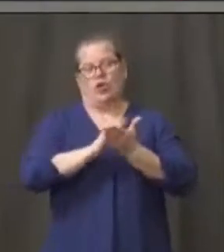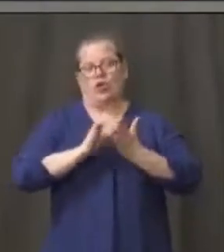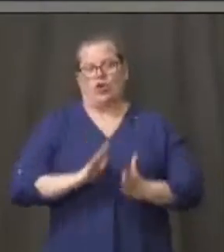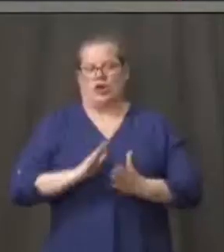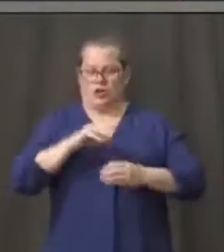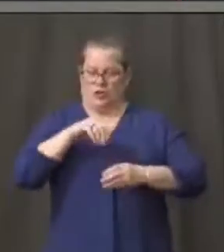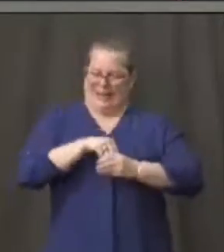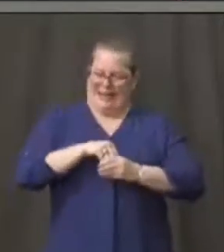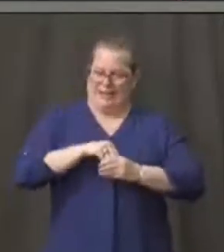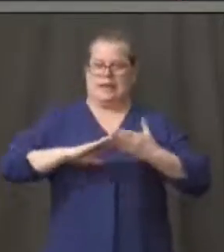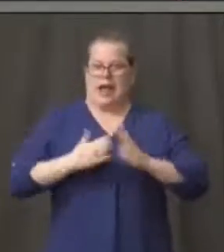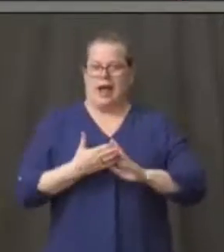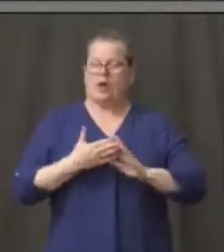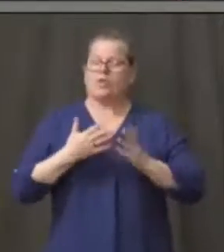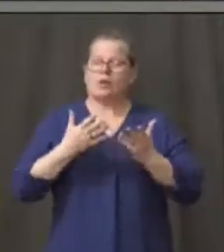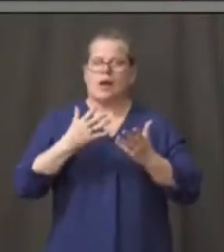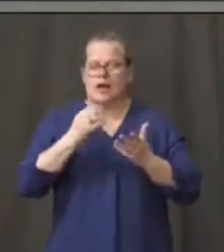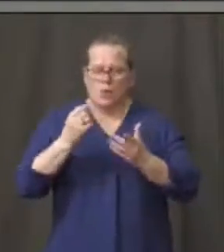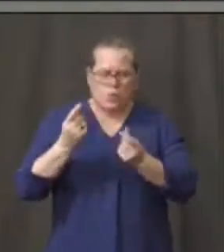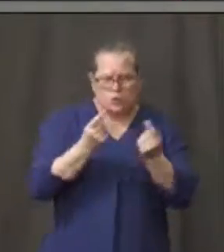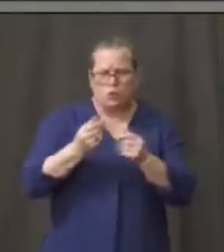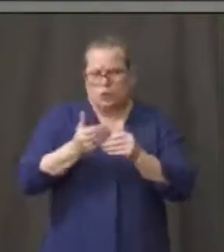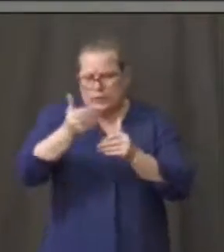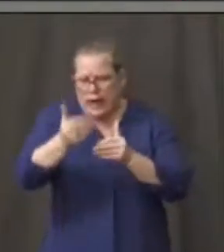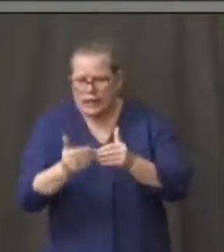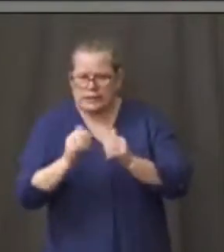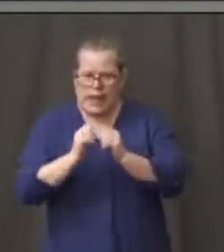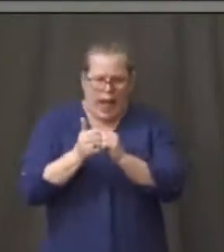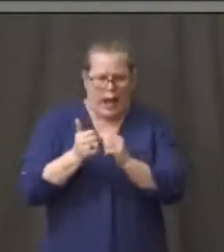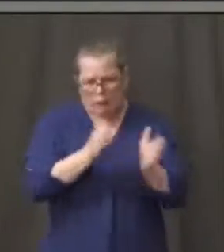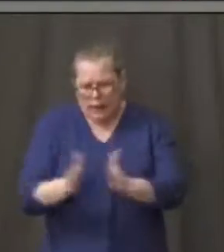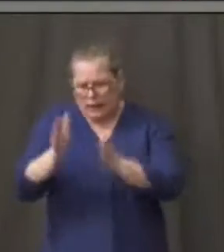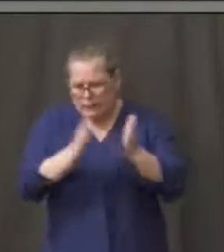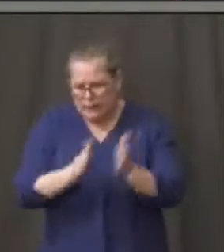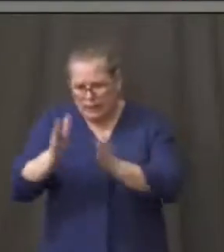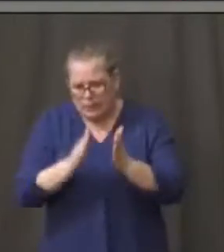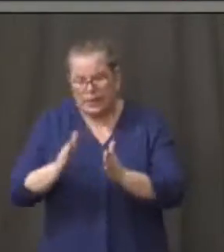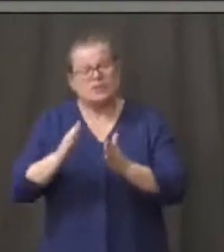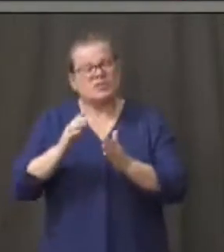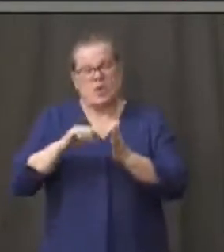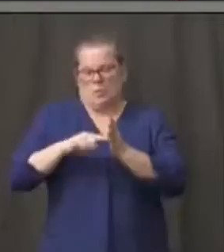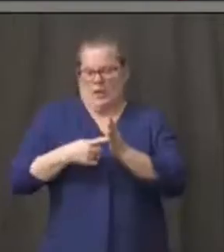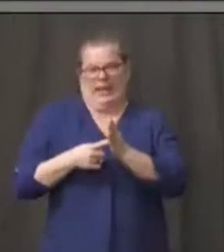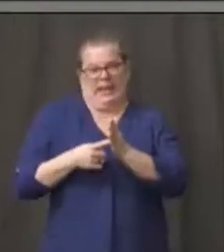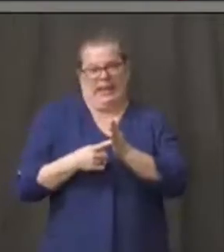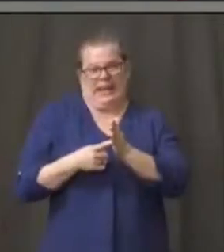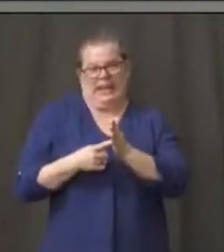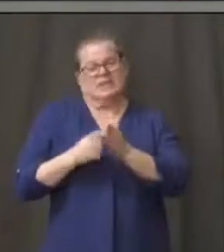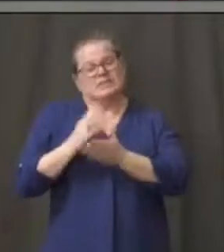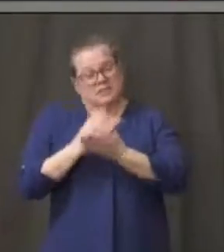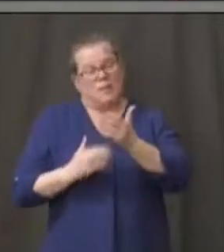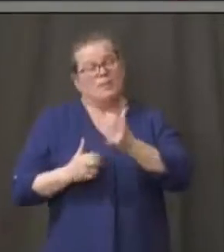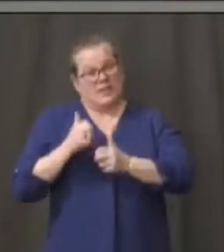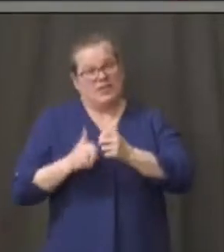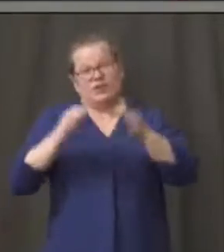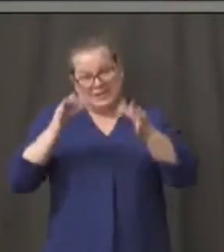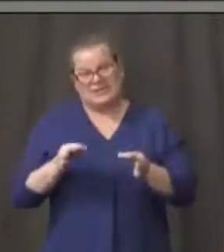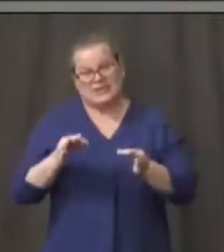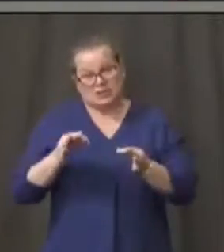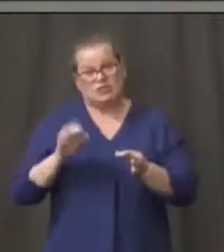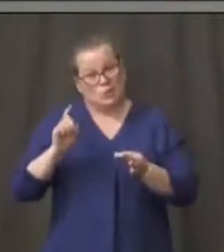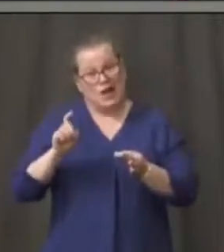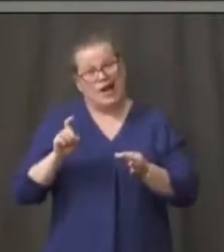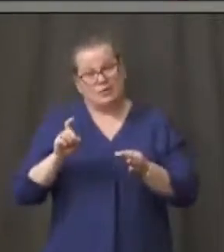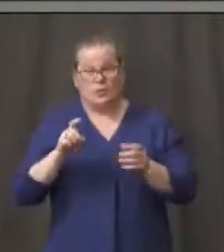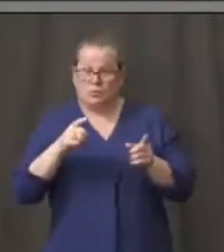and what the next step is. So early on, we had to make some very, very difficult decisions, as I know you have as well. And